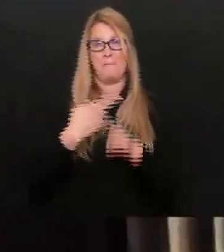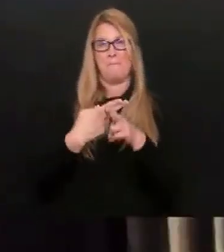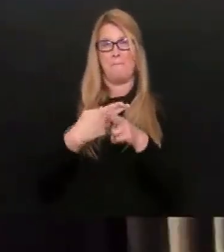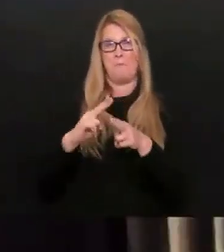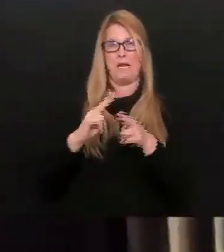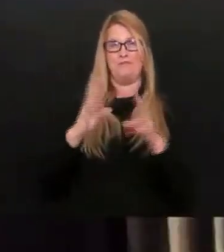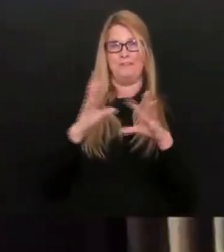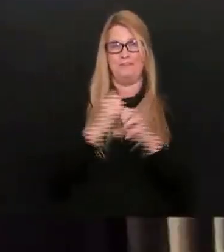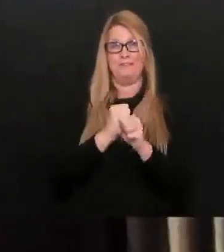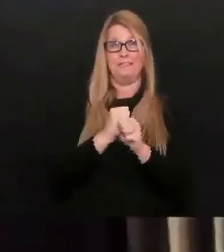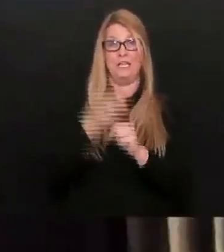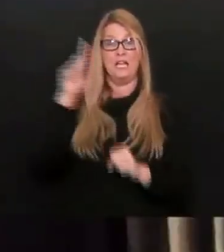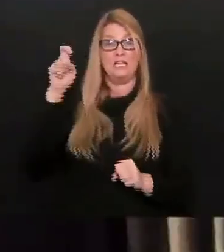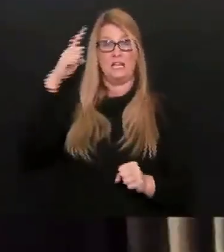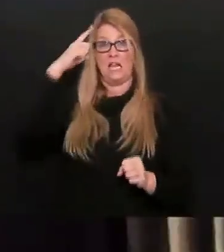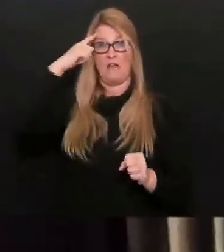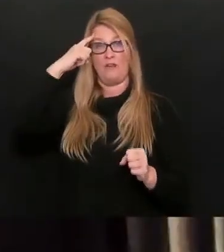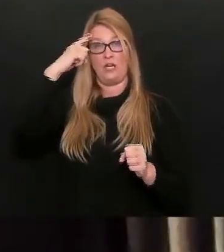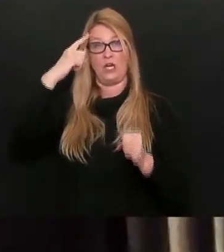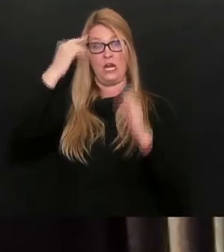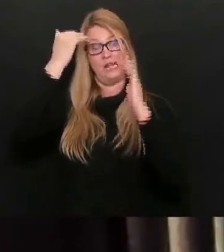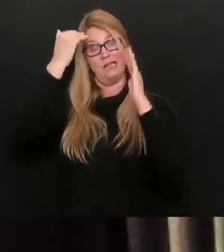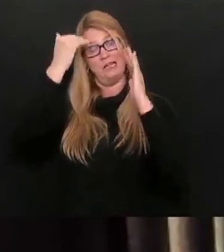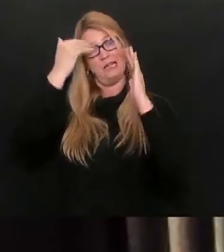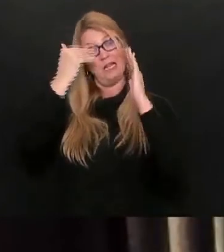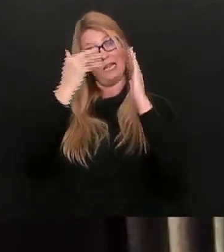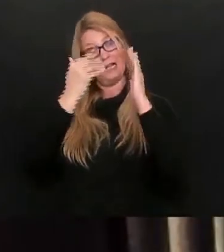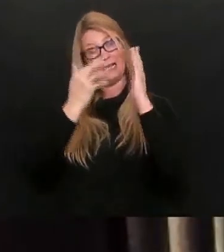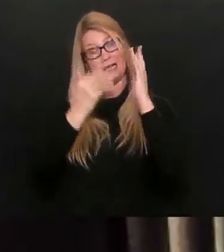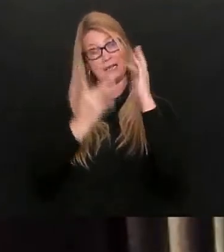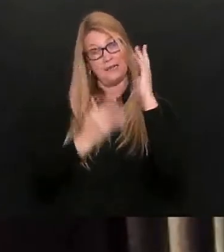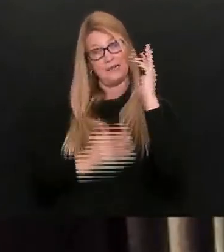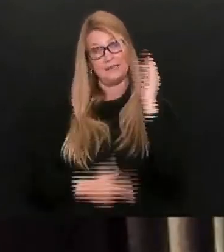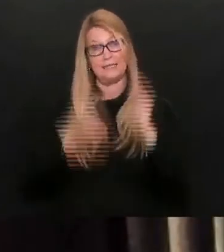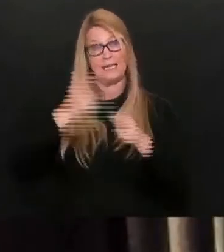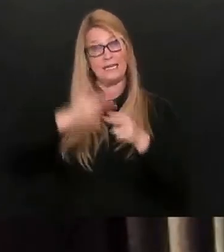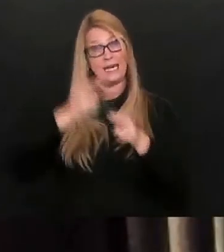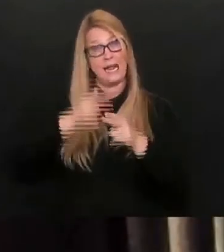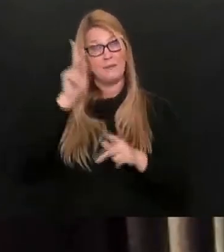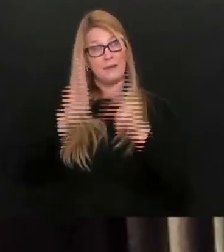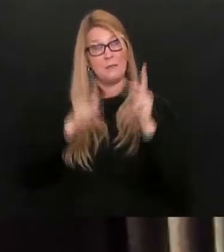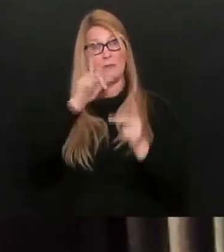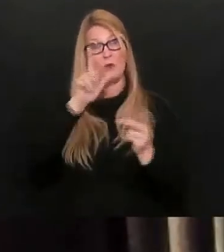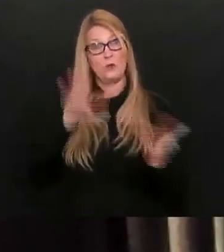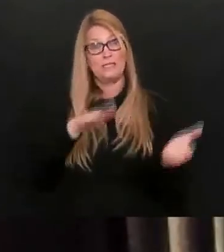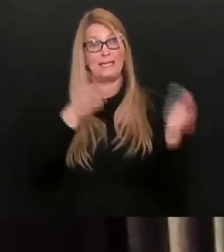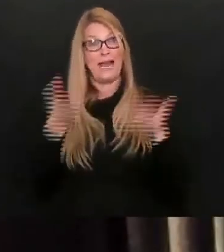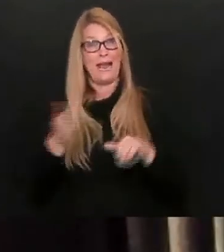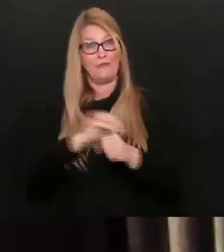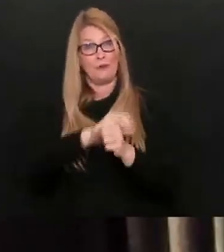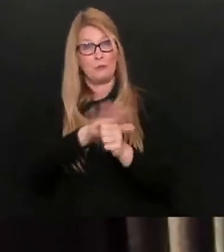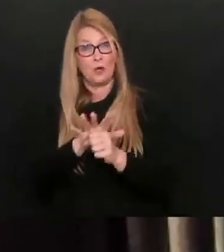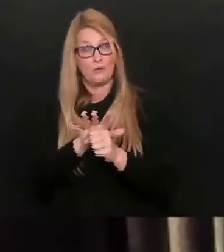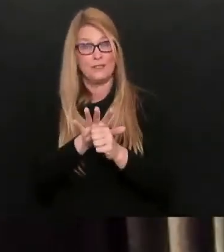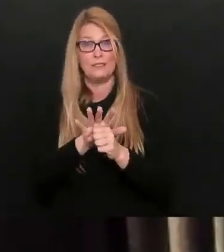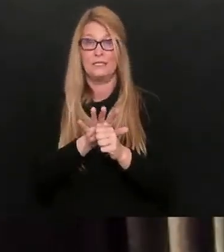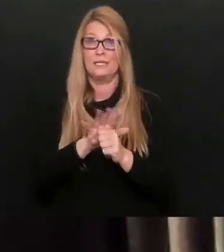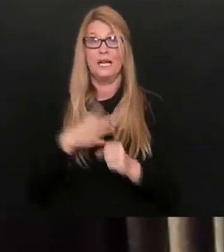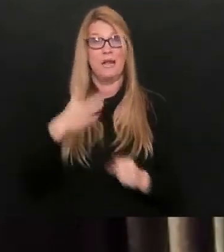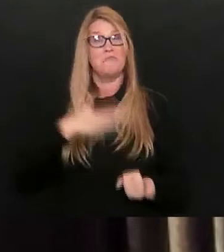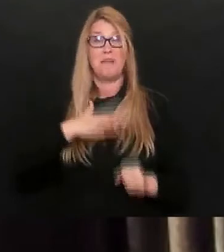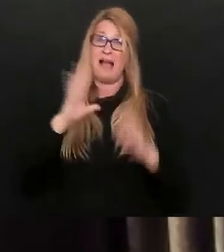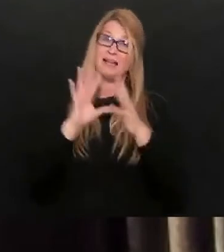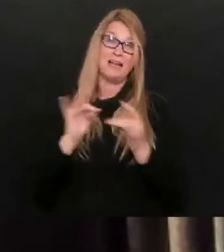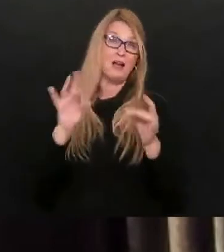governor has gone through the list of West Virginians who have passed from COVID. And really, my comments